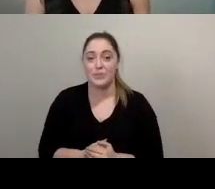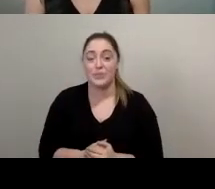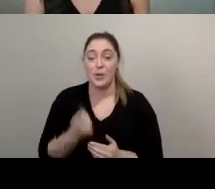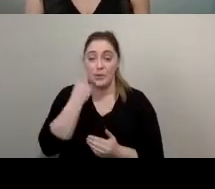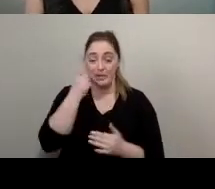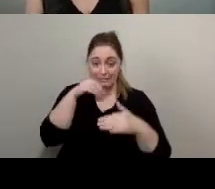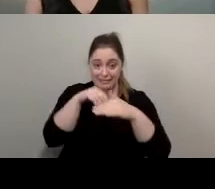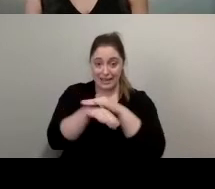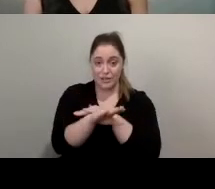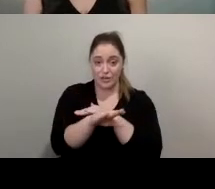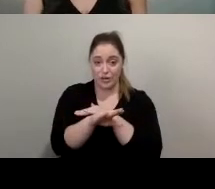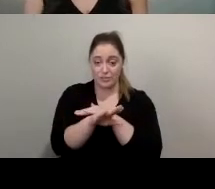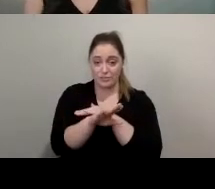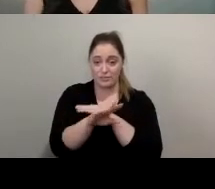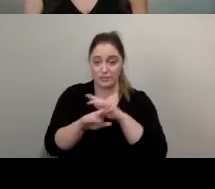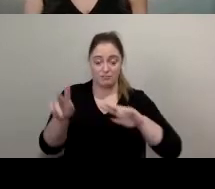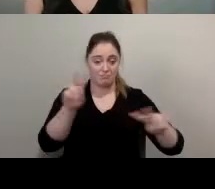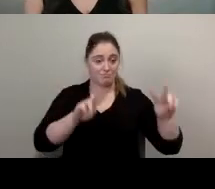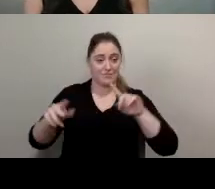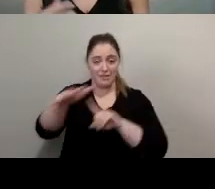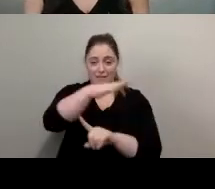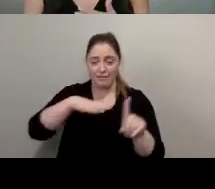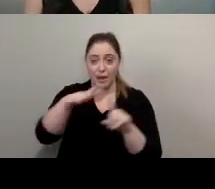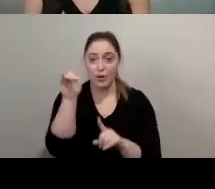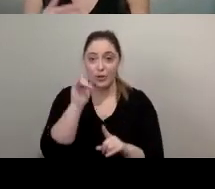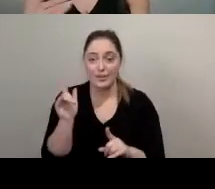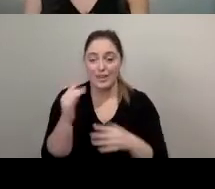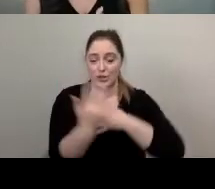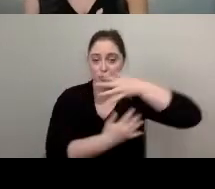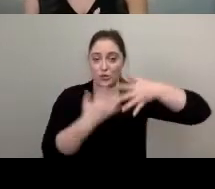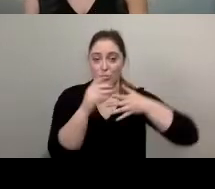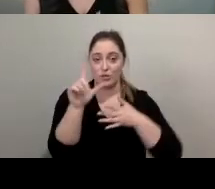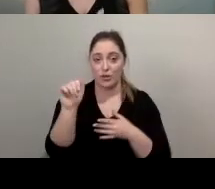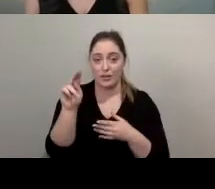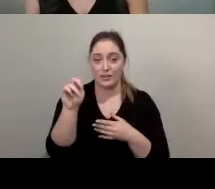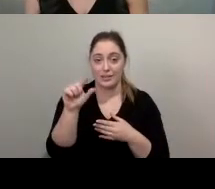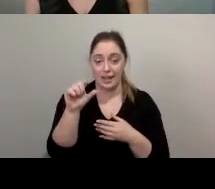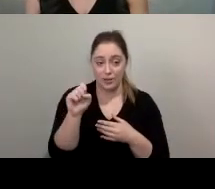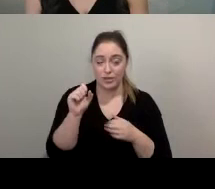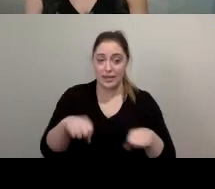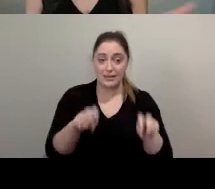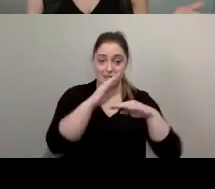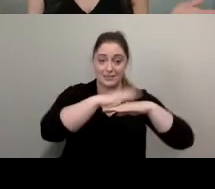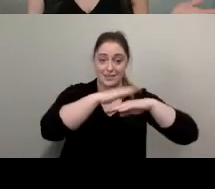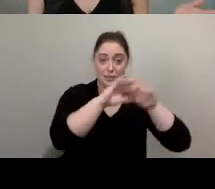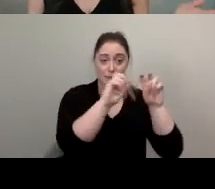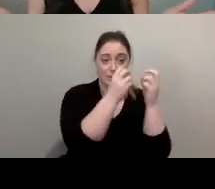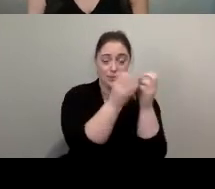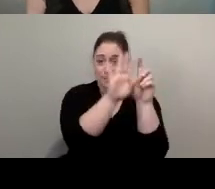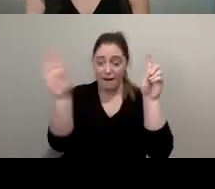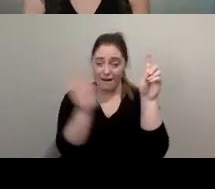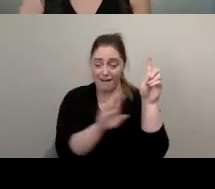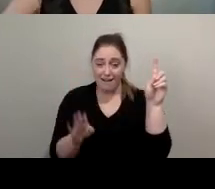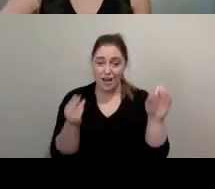landed in a social lounge and this is a place that you can hang out go in and out of virtual tables and get to meet people in